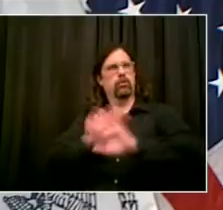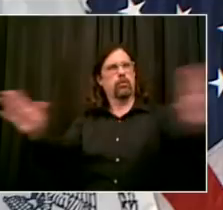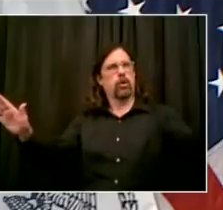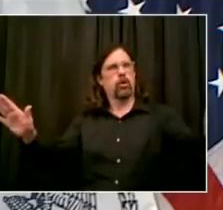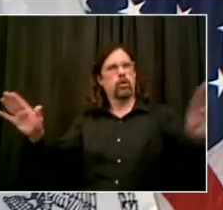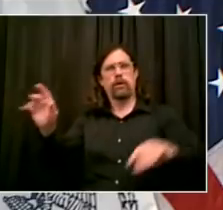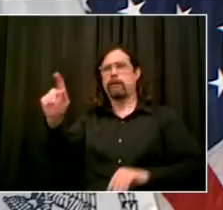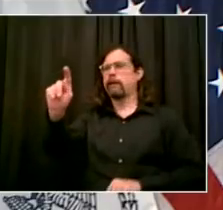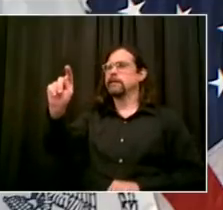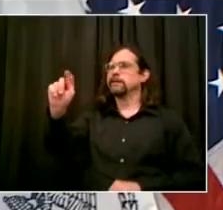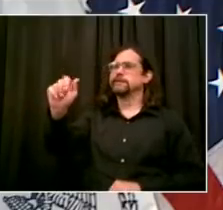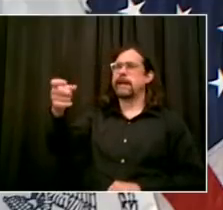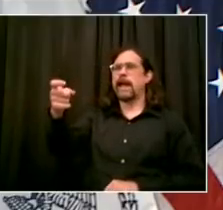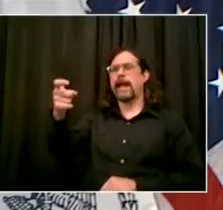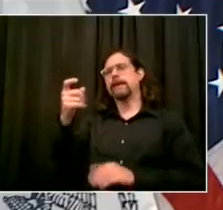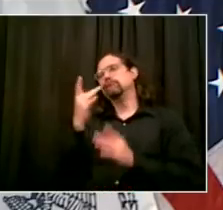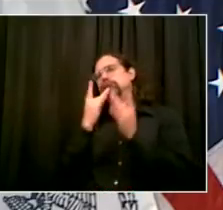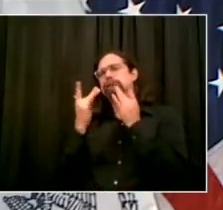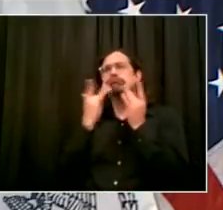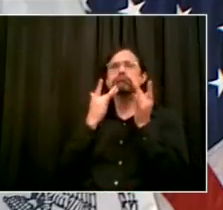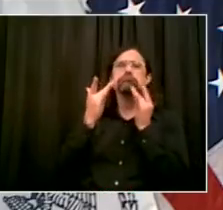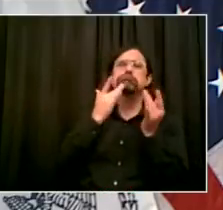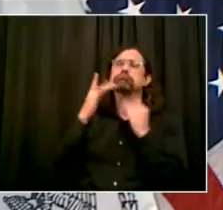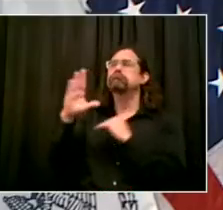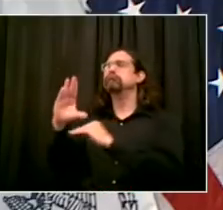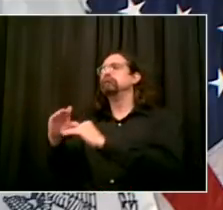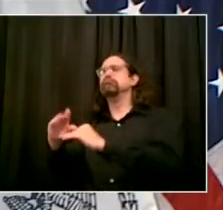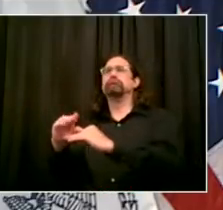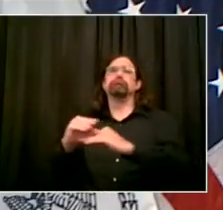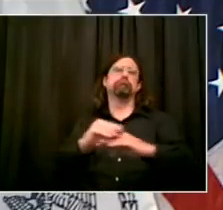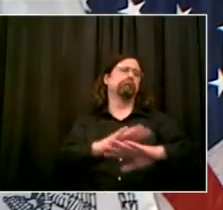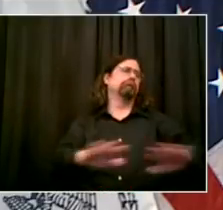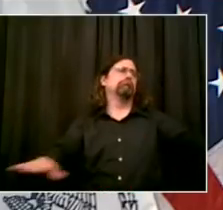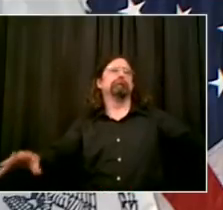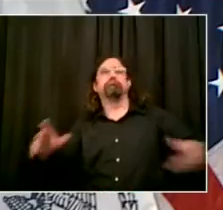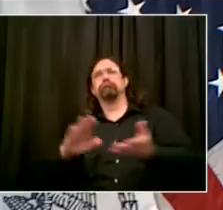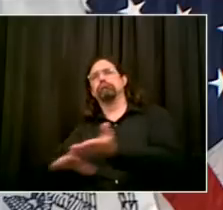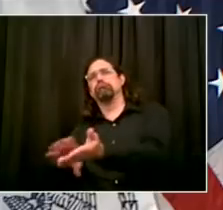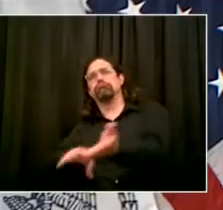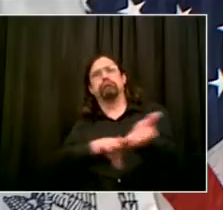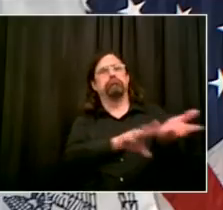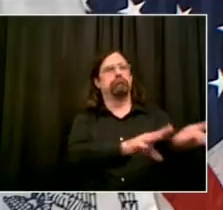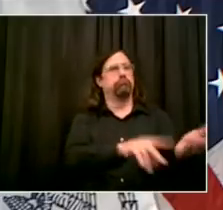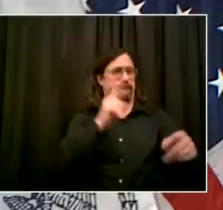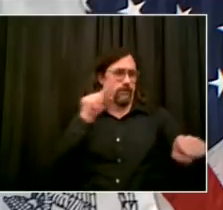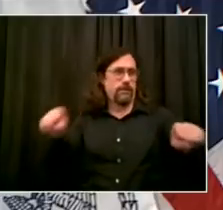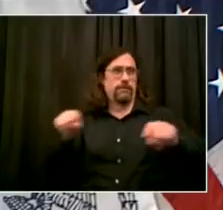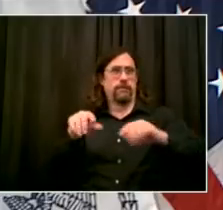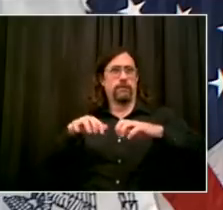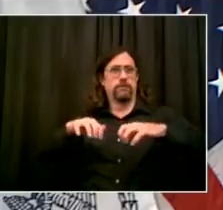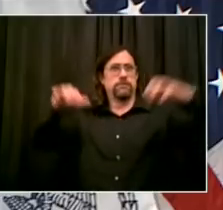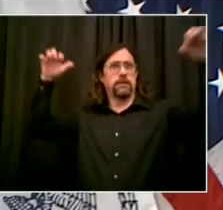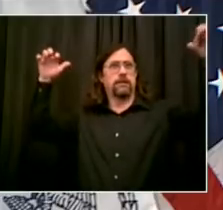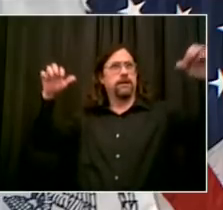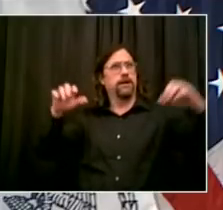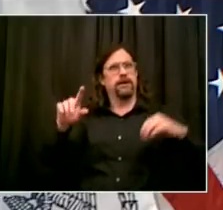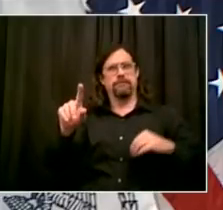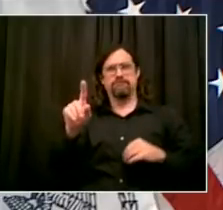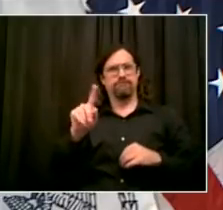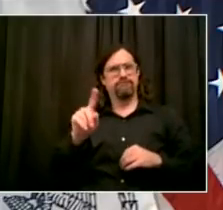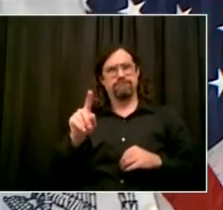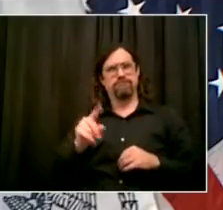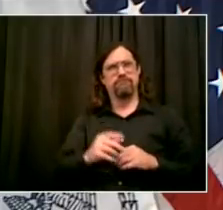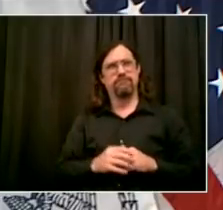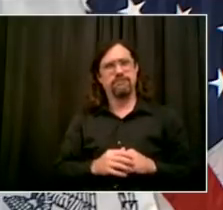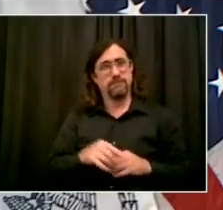the leases be renegotiated, and what's your position on these suggestions? Thank you, Jillian. I haven't seen the letter, so I'm going to